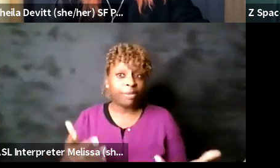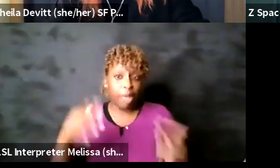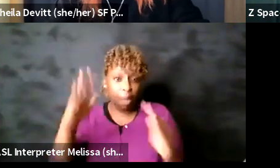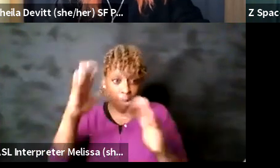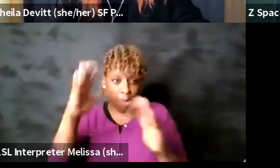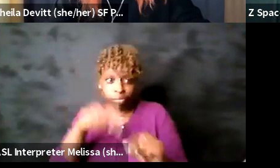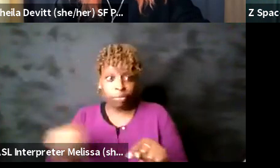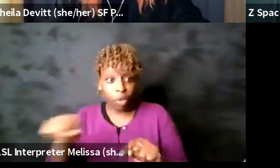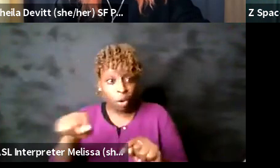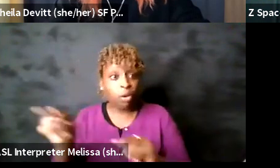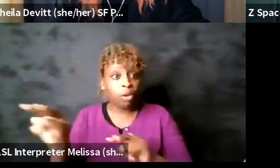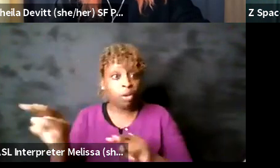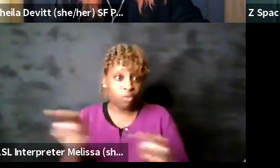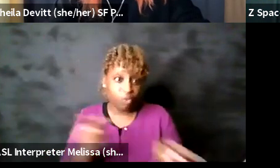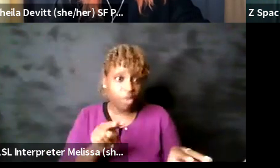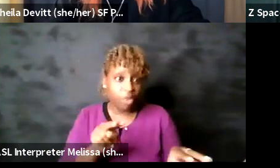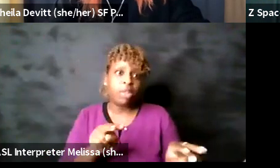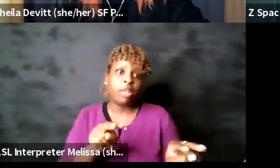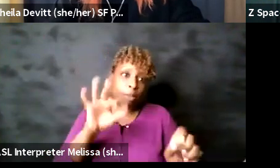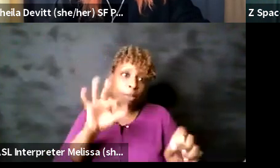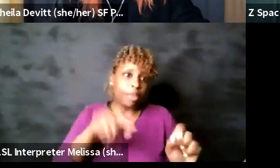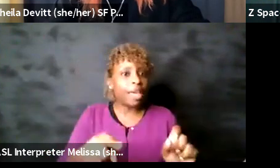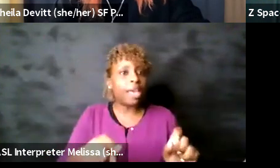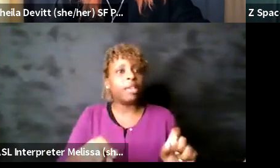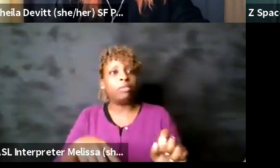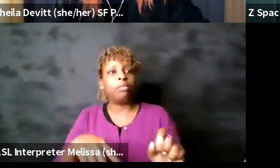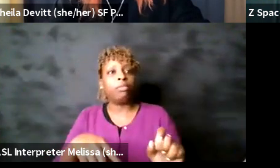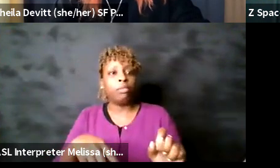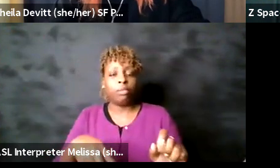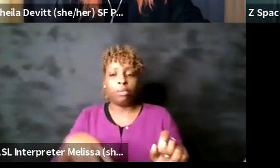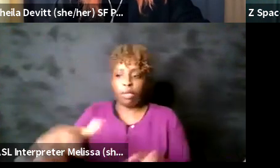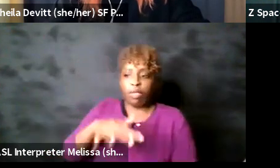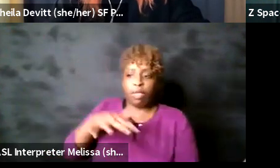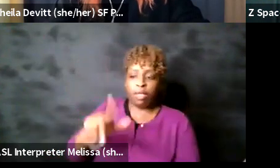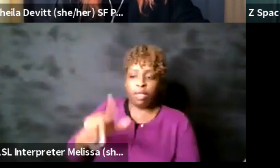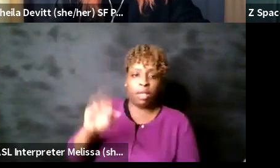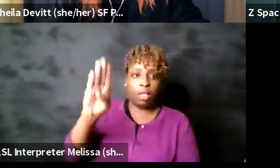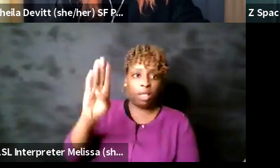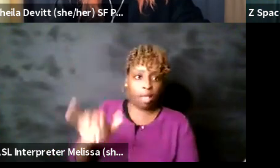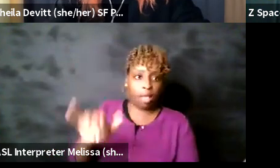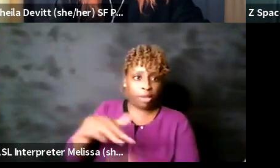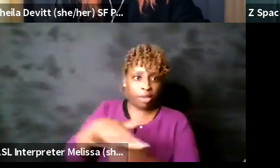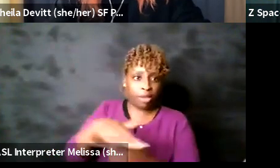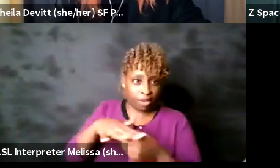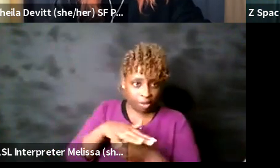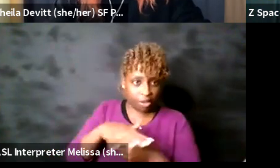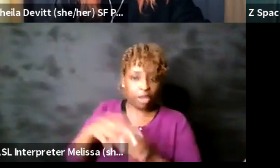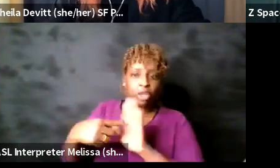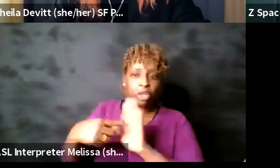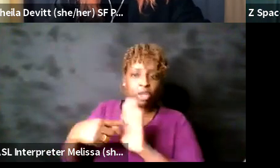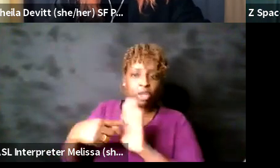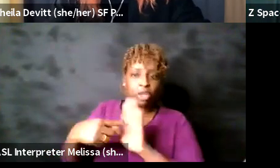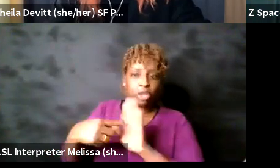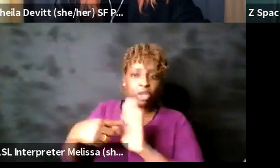we'll have a physical sign in the lobby saying hey by buying your ticket you agreed to these so this is what we expect um so